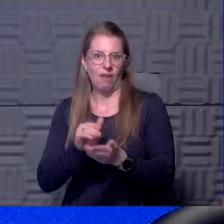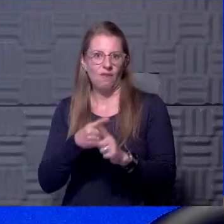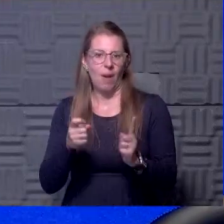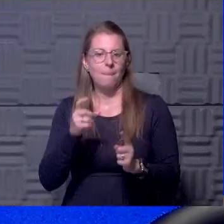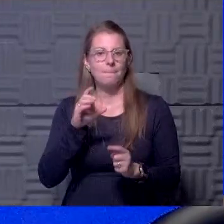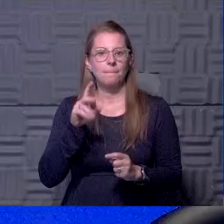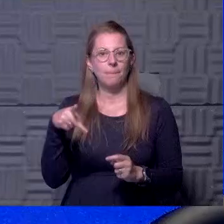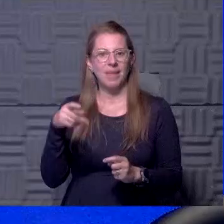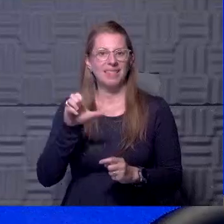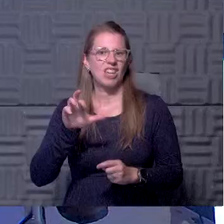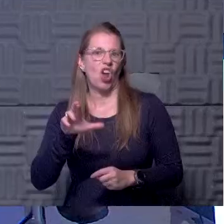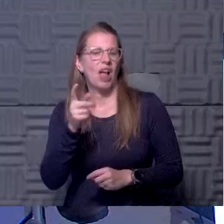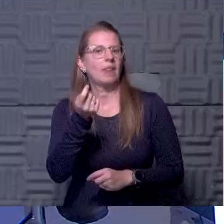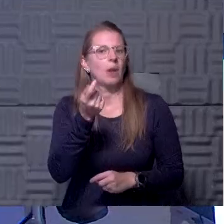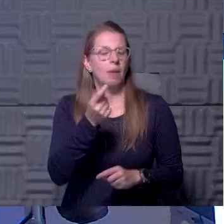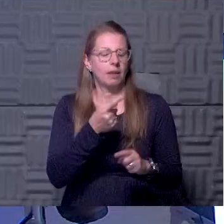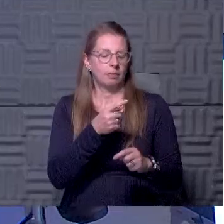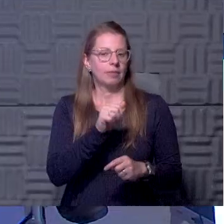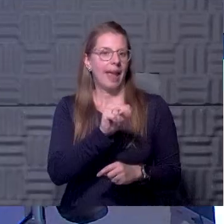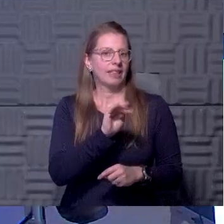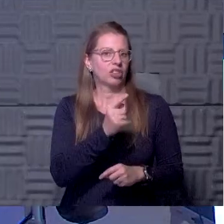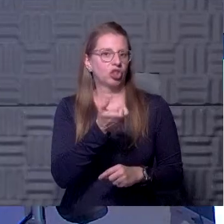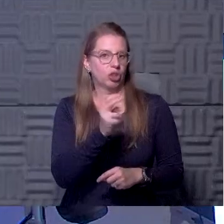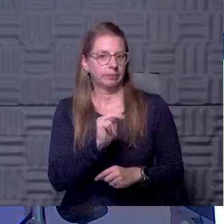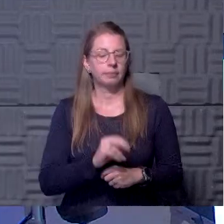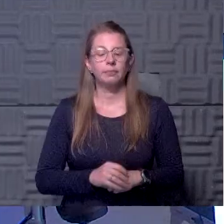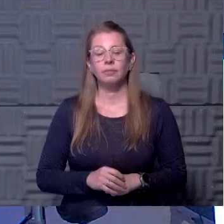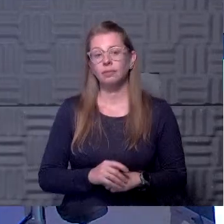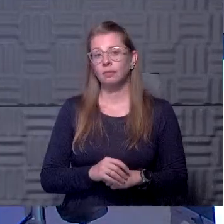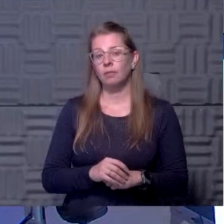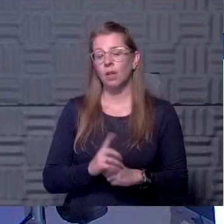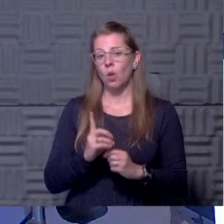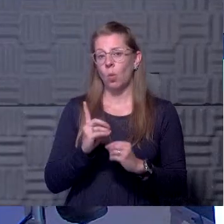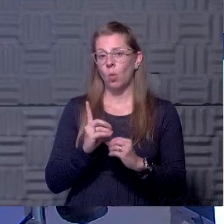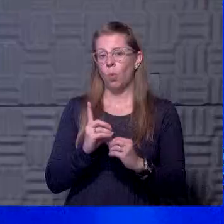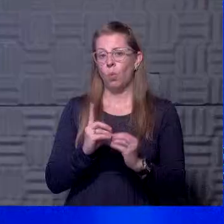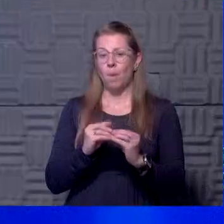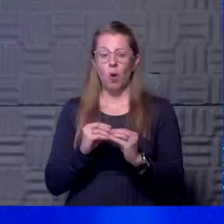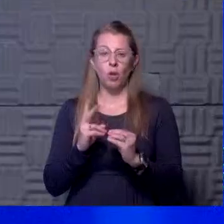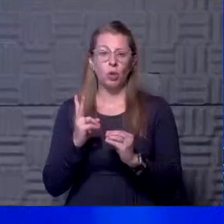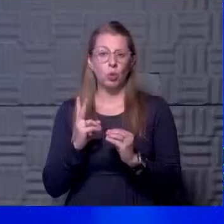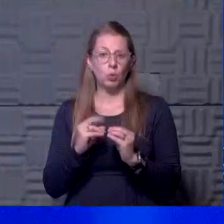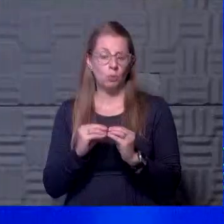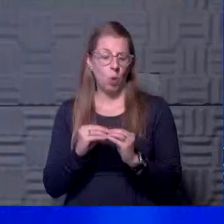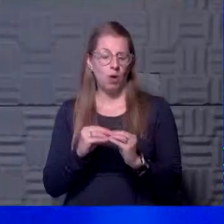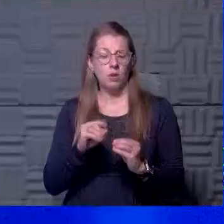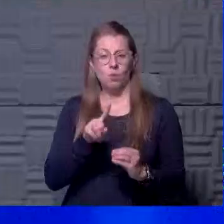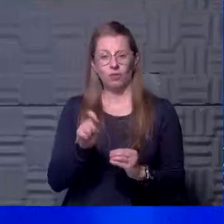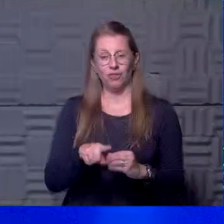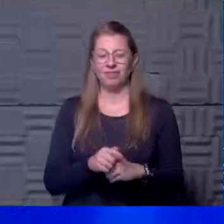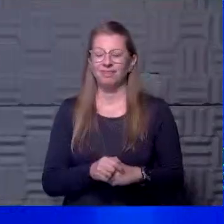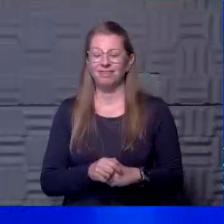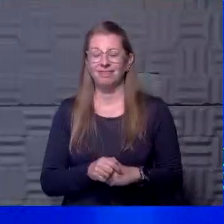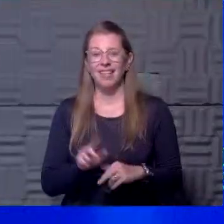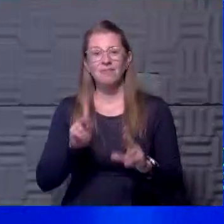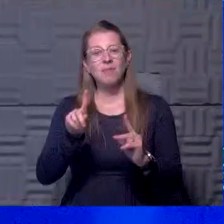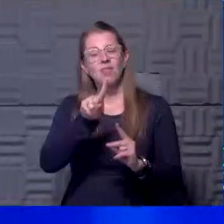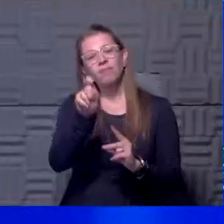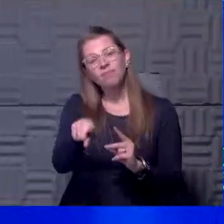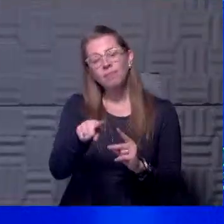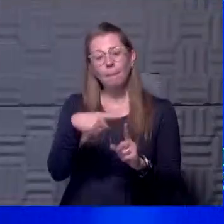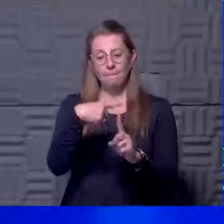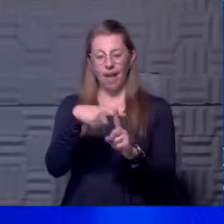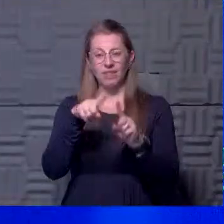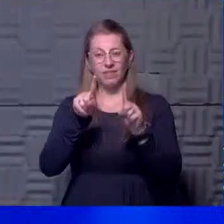PCR just a little bit. All right, Jill, time for probably one or two more questions. Yeah, I've got lots of them. Um, people are asking where will the